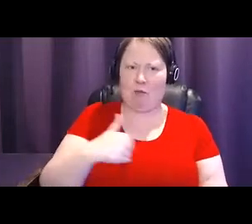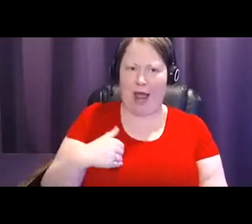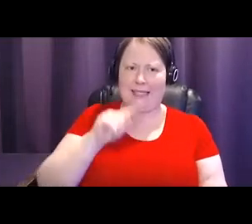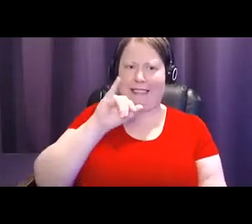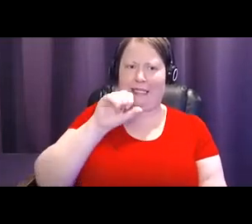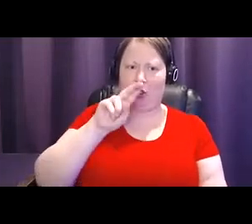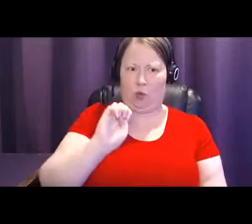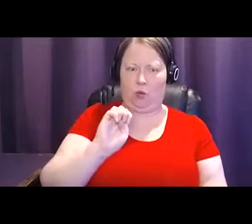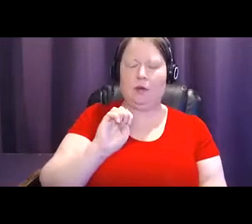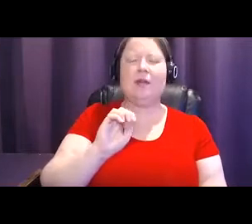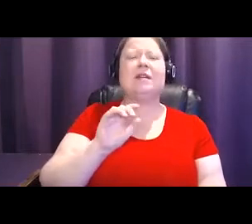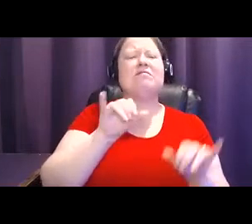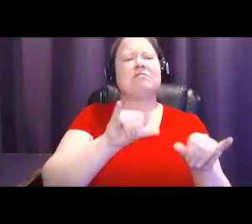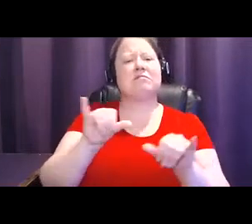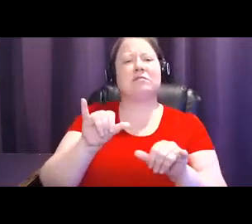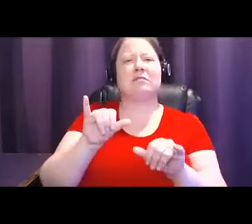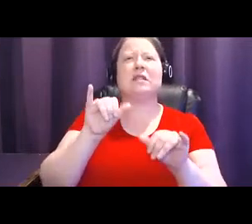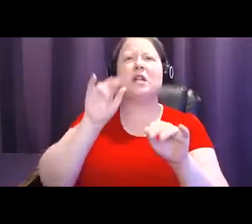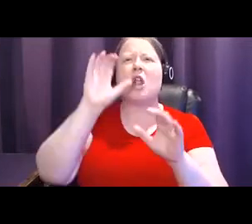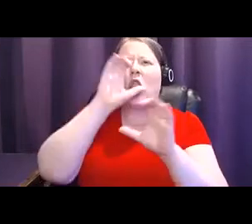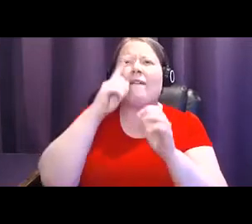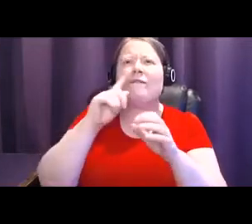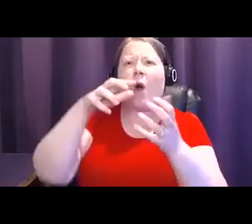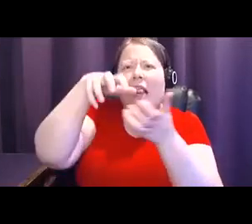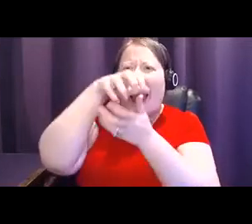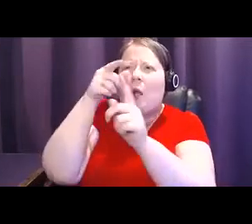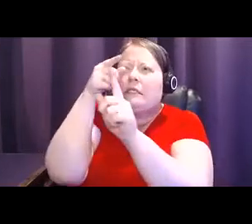like trying to spot a particular cloud in an overcast sky.